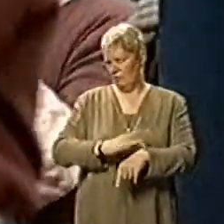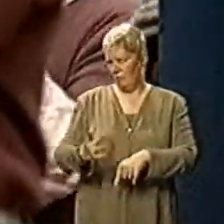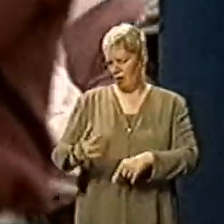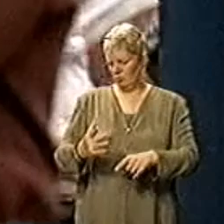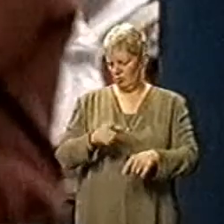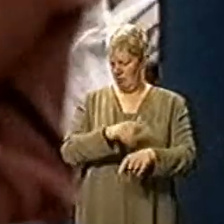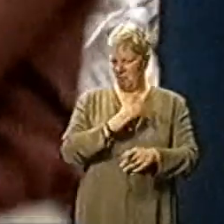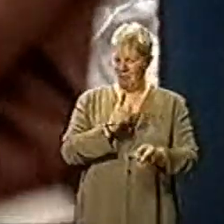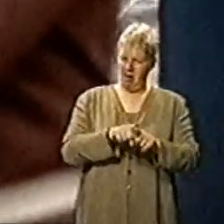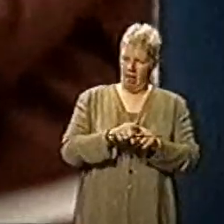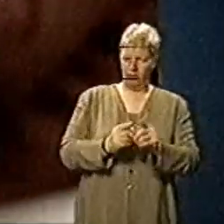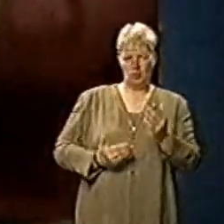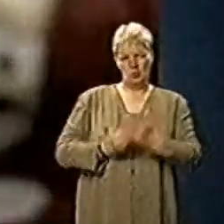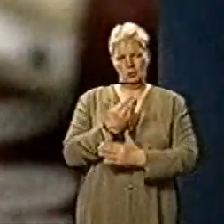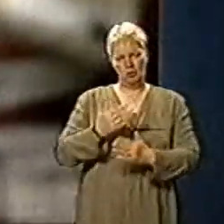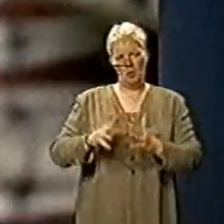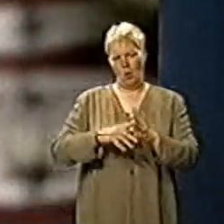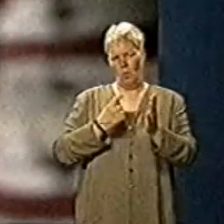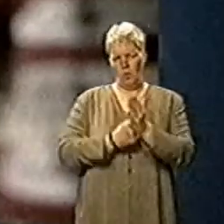machine.